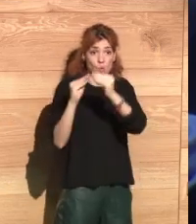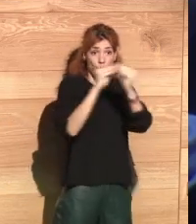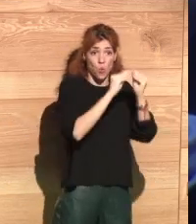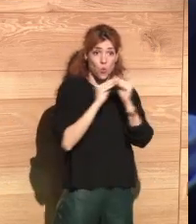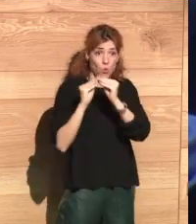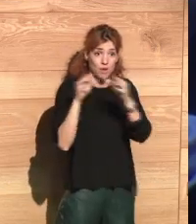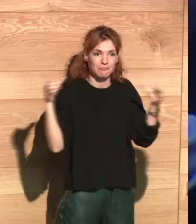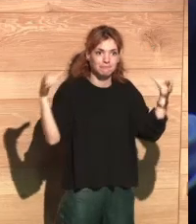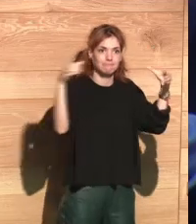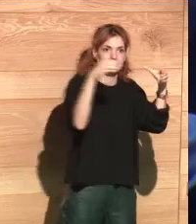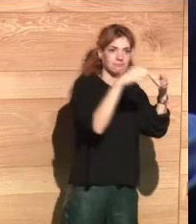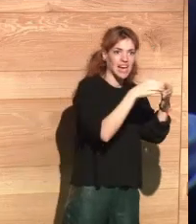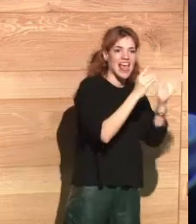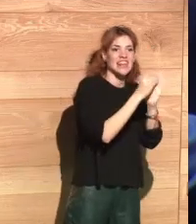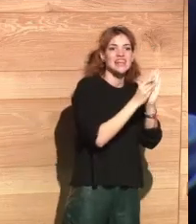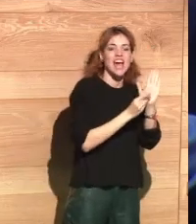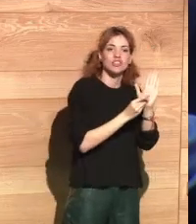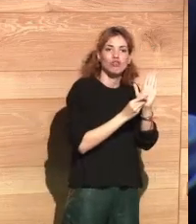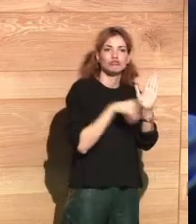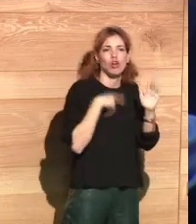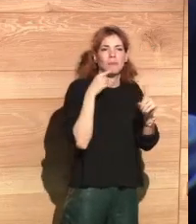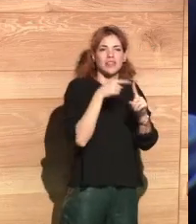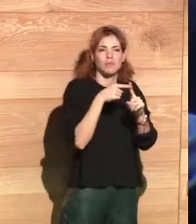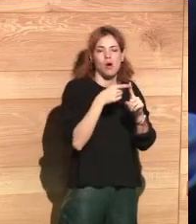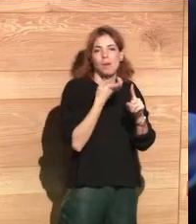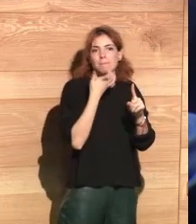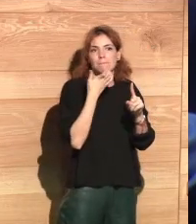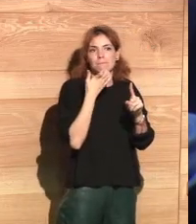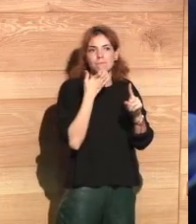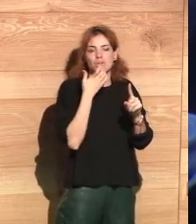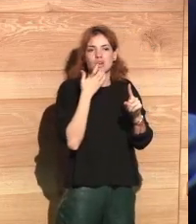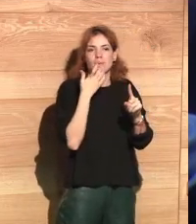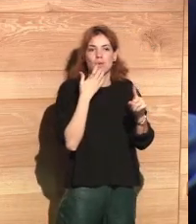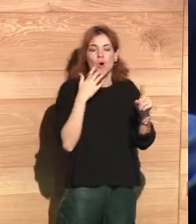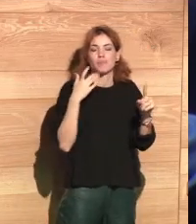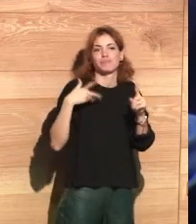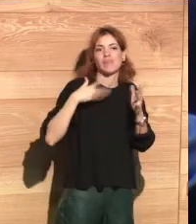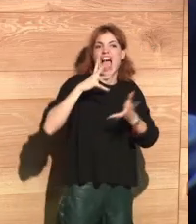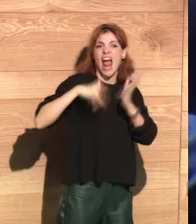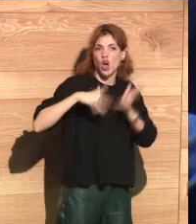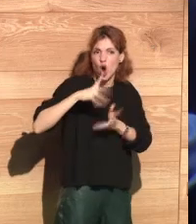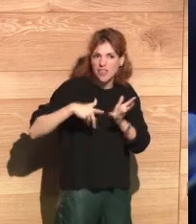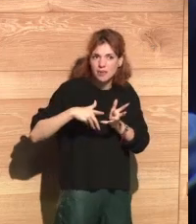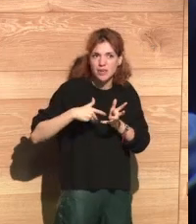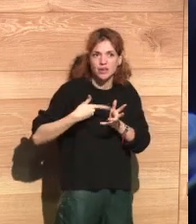in order to generate a data pool that can be used, for instance, to